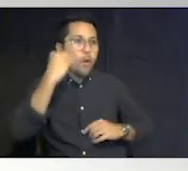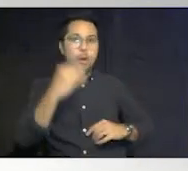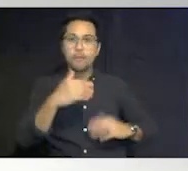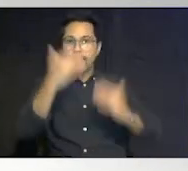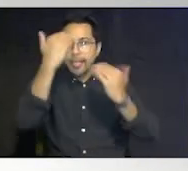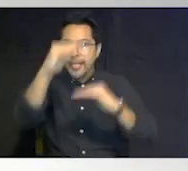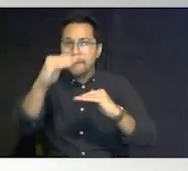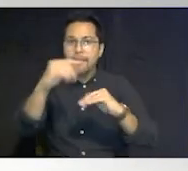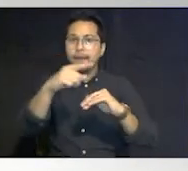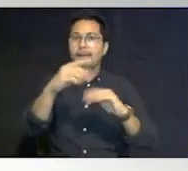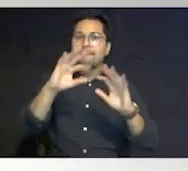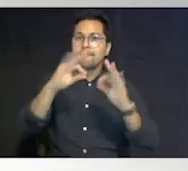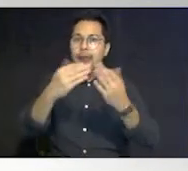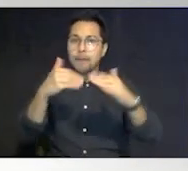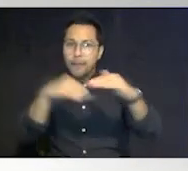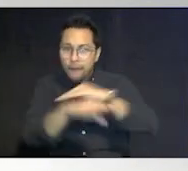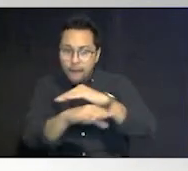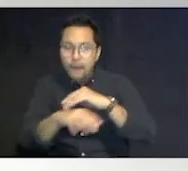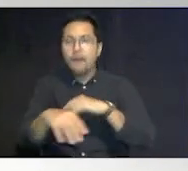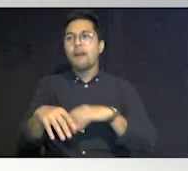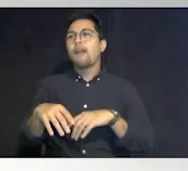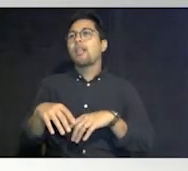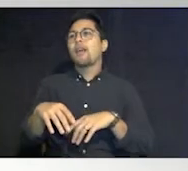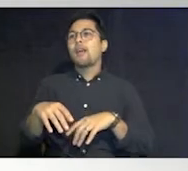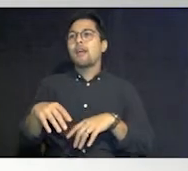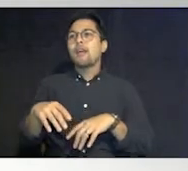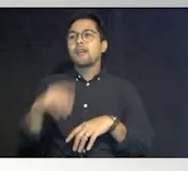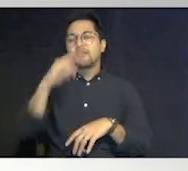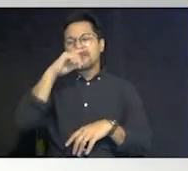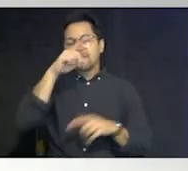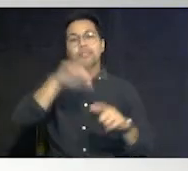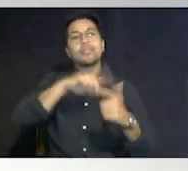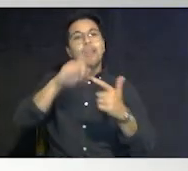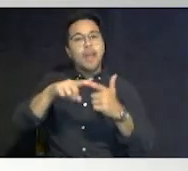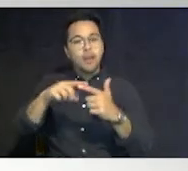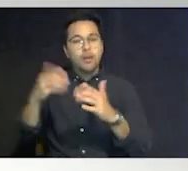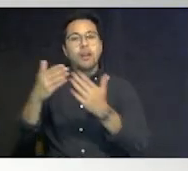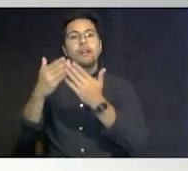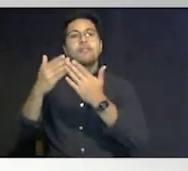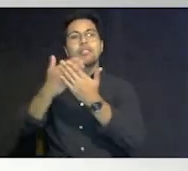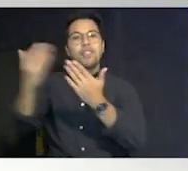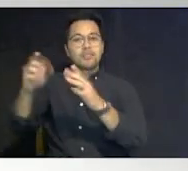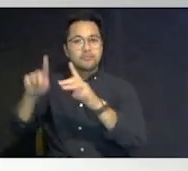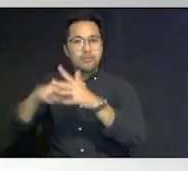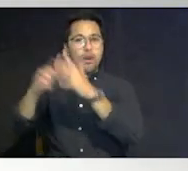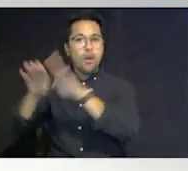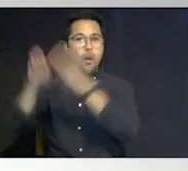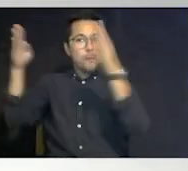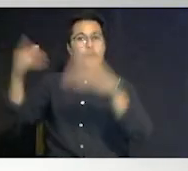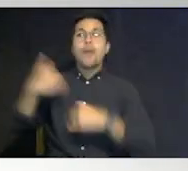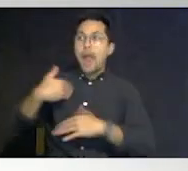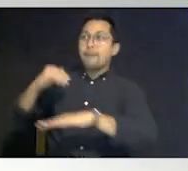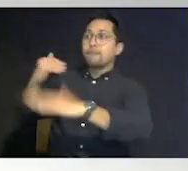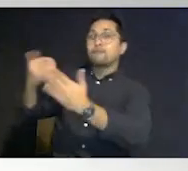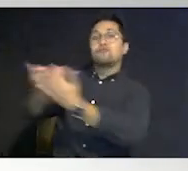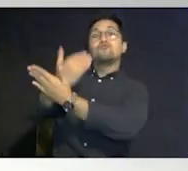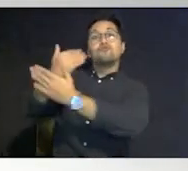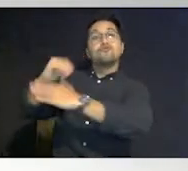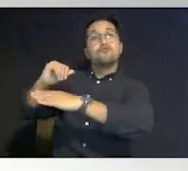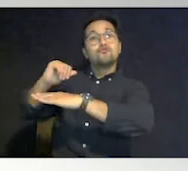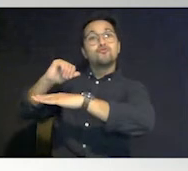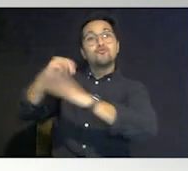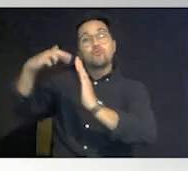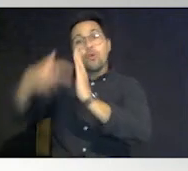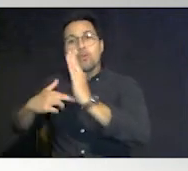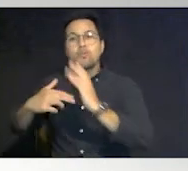and then slowly as things were able to open up we got through some new parameters where now families could visit but it had to be outside on a